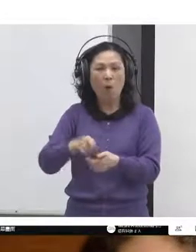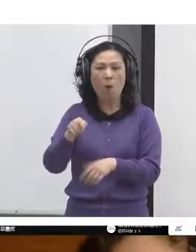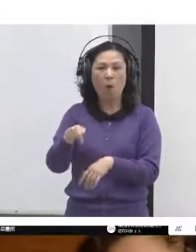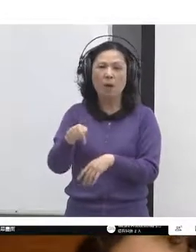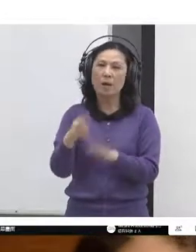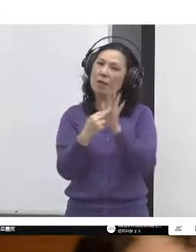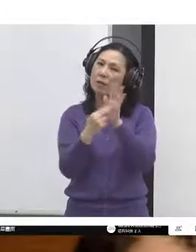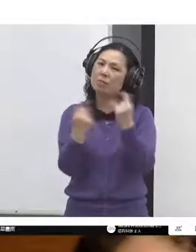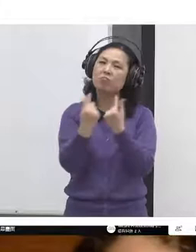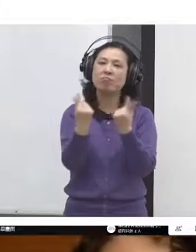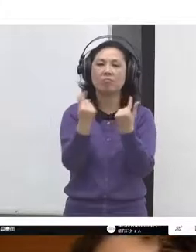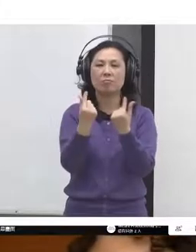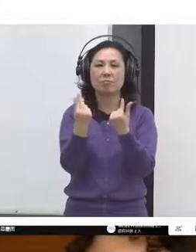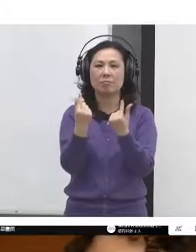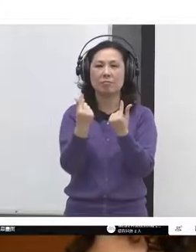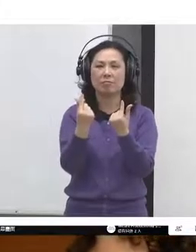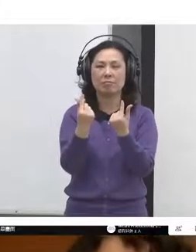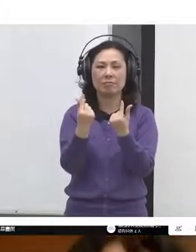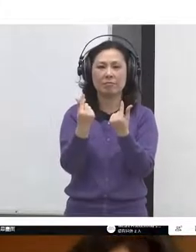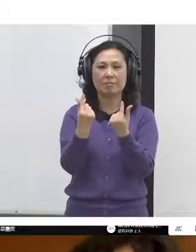vote, and public participation.